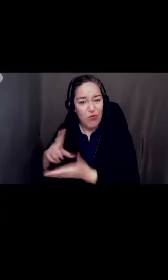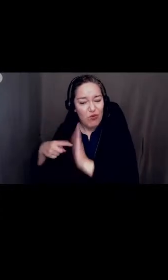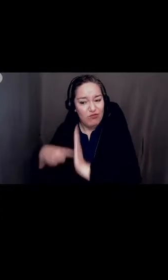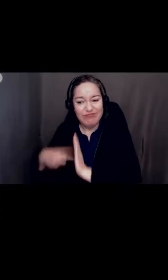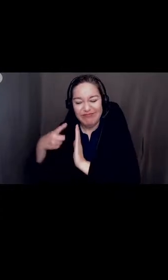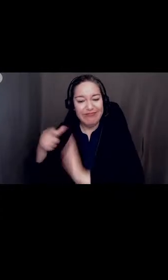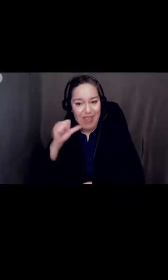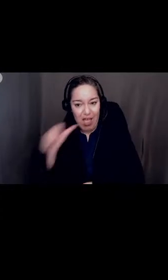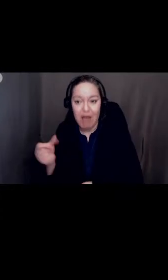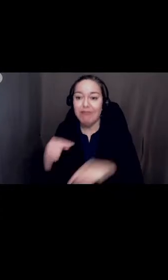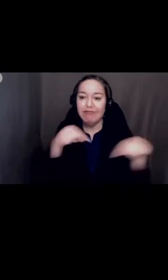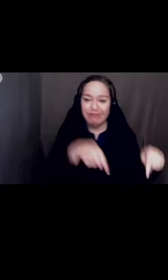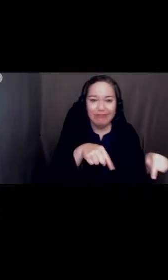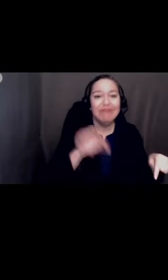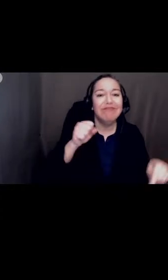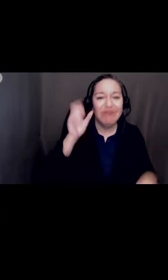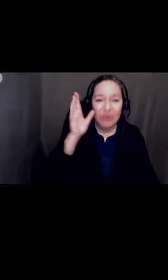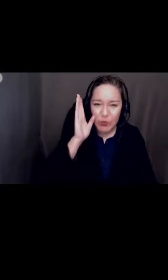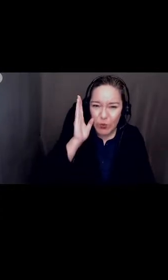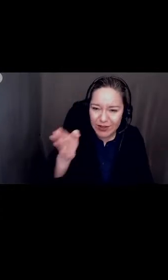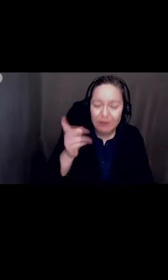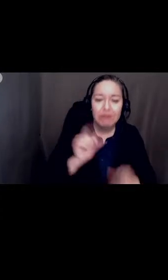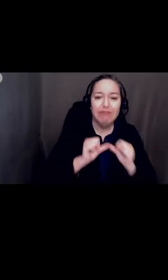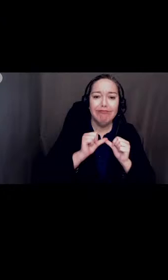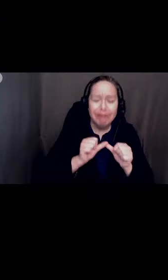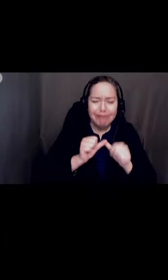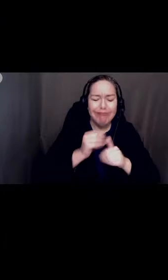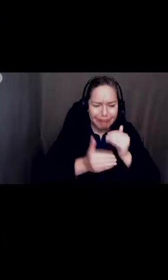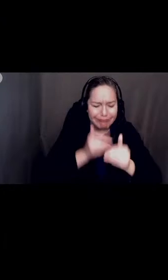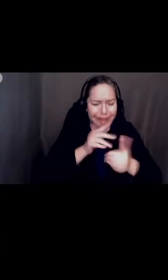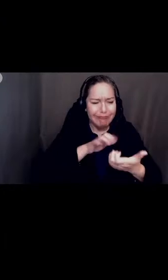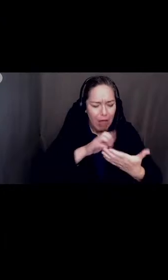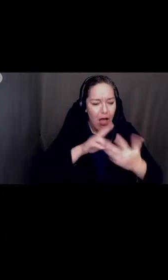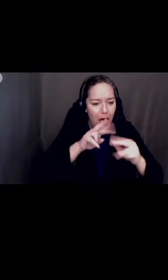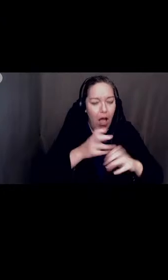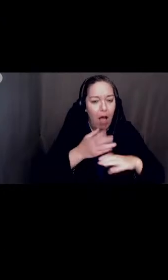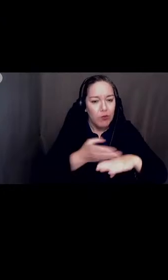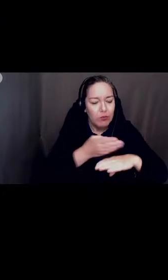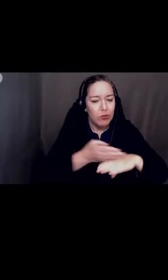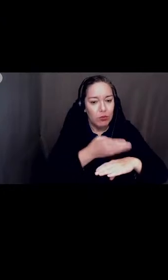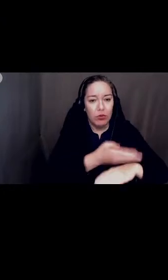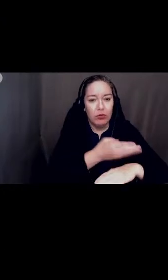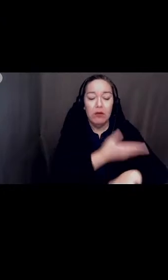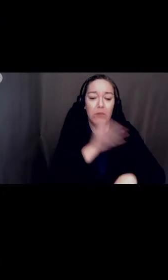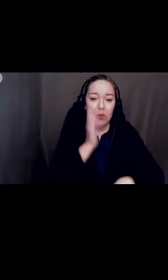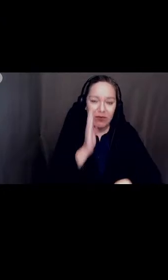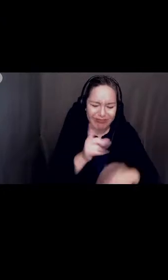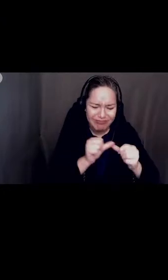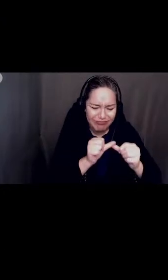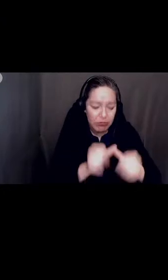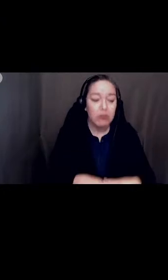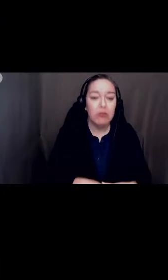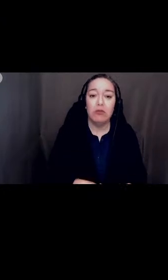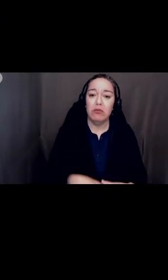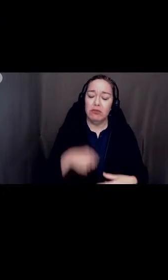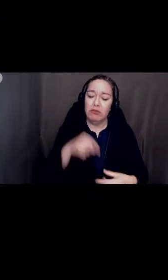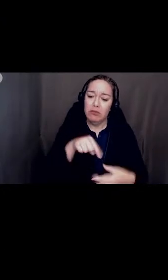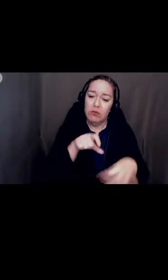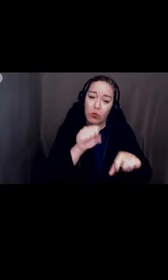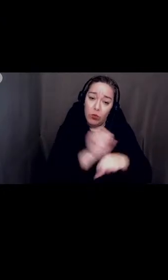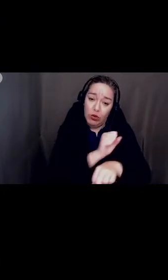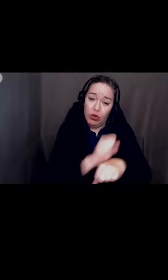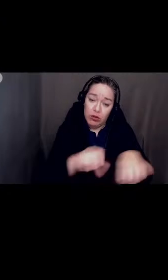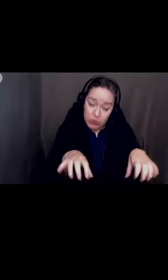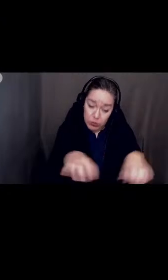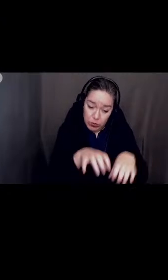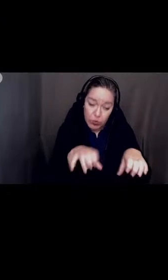we, again, believe that we can and this work that we're going to do will be more